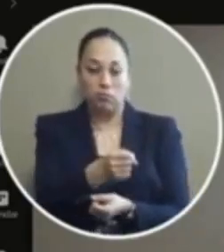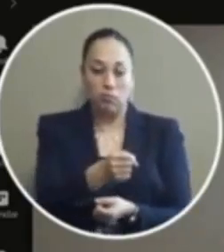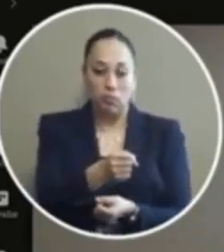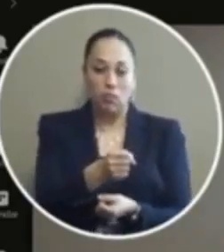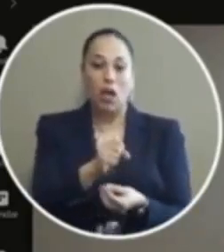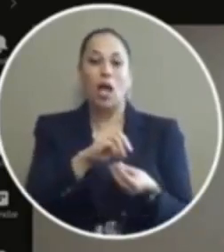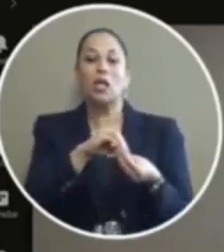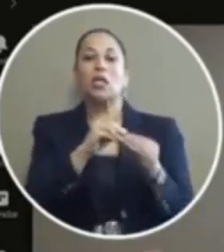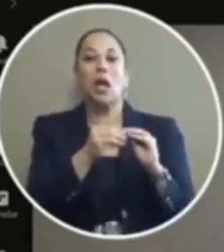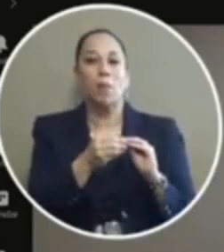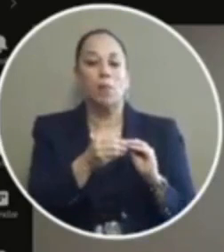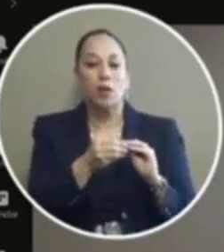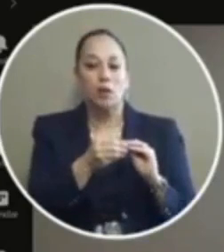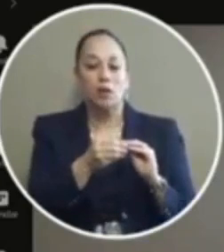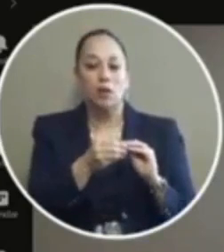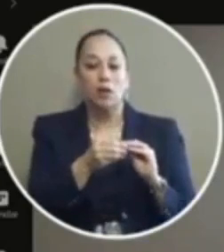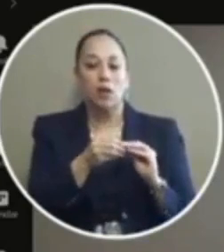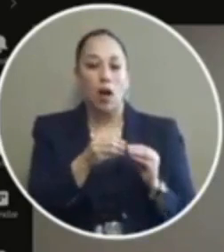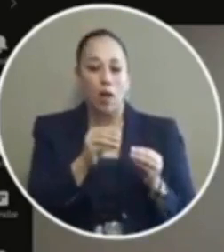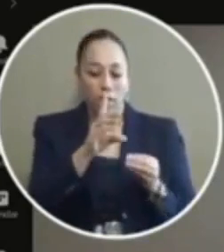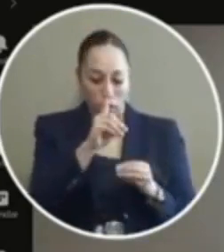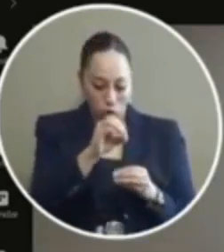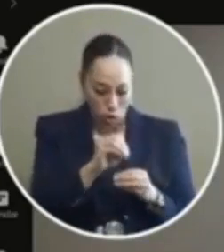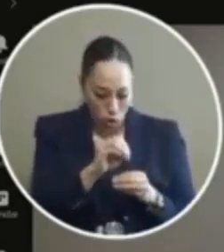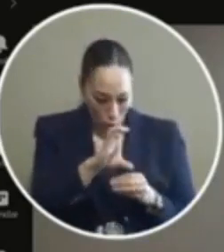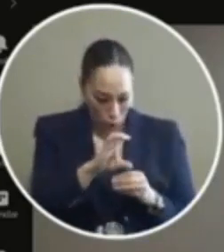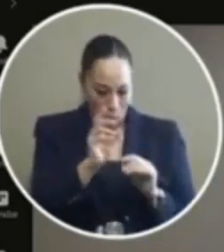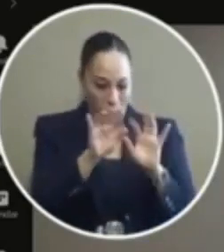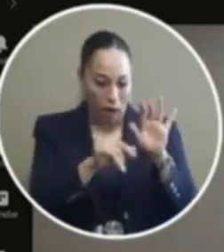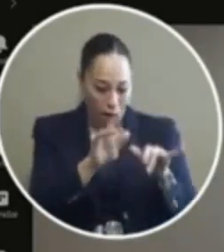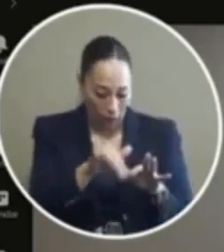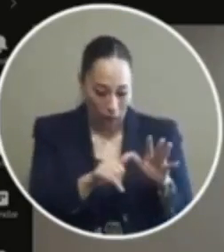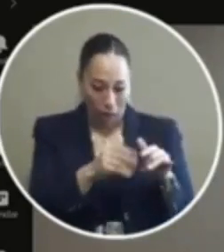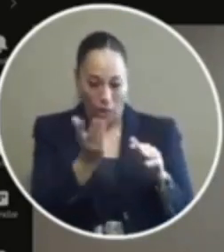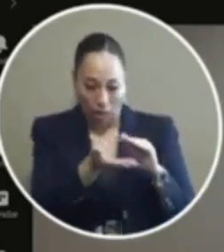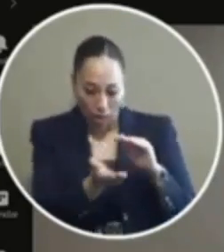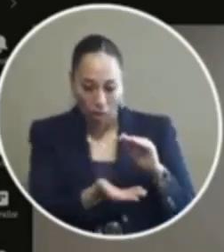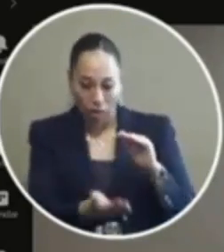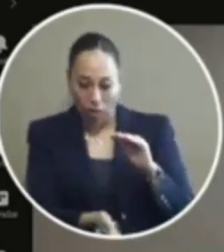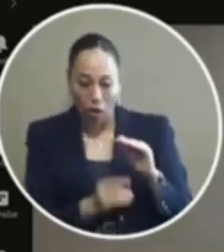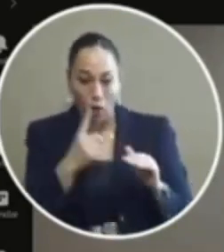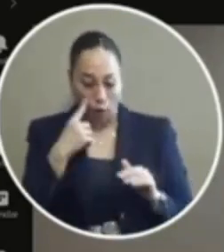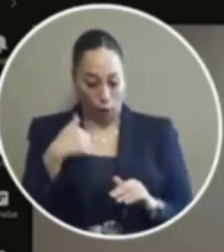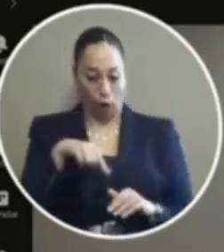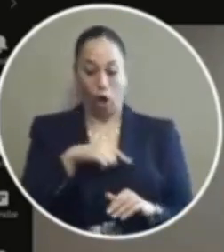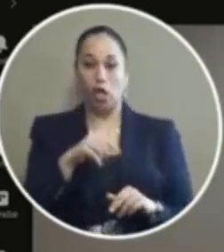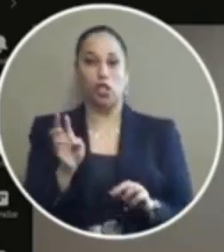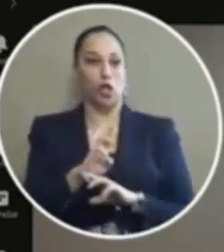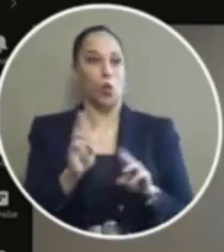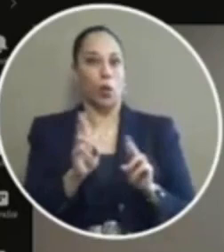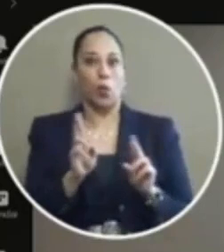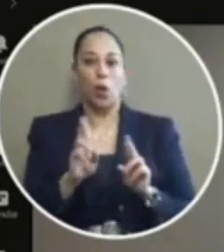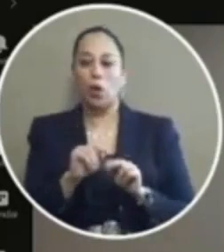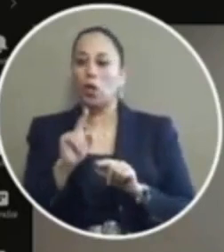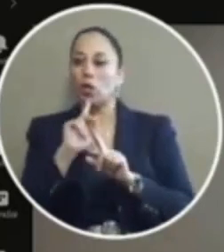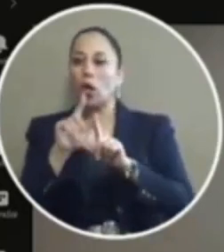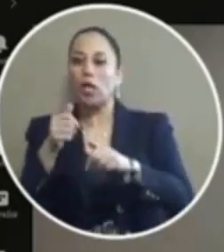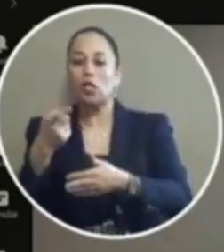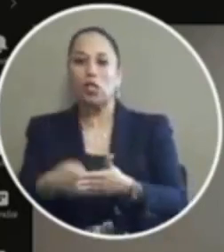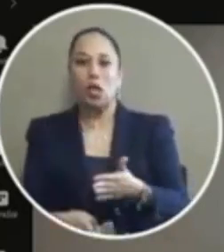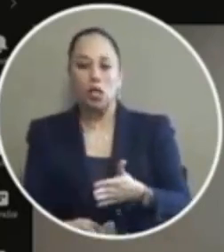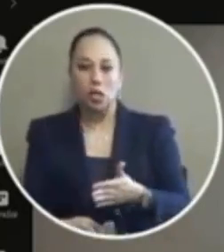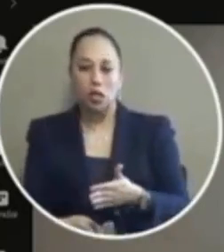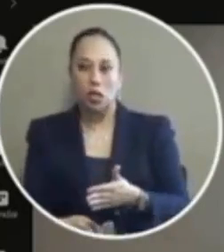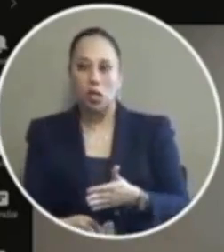number of documents that have to be filed in order for us to be ready to answer the charge so